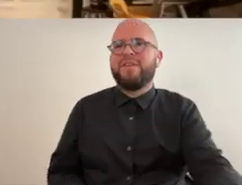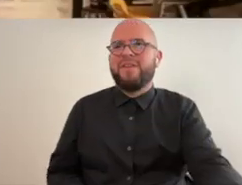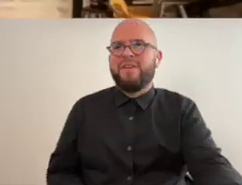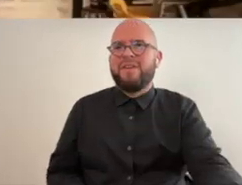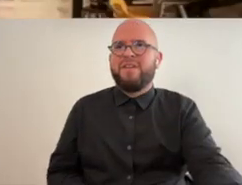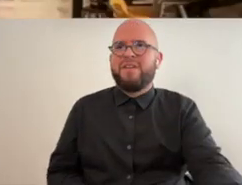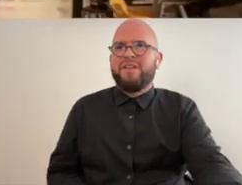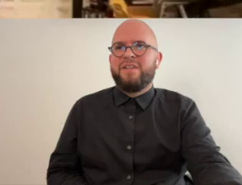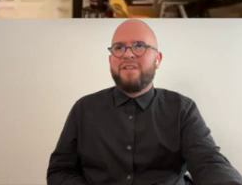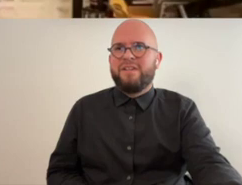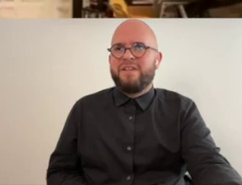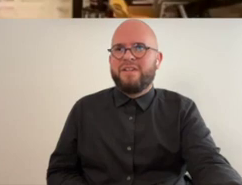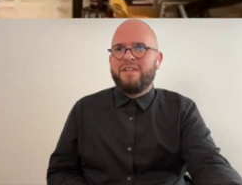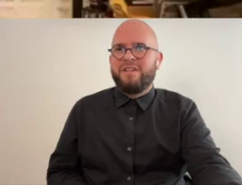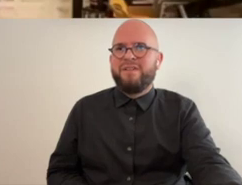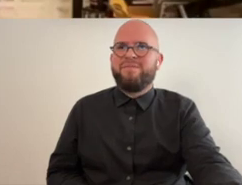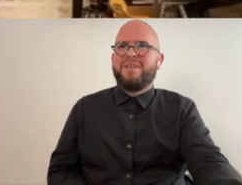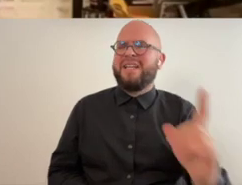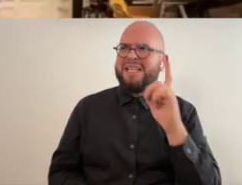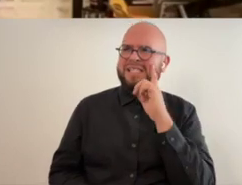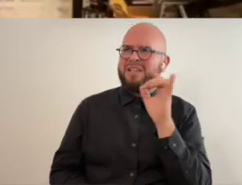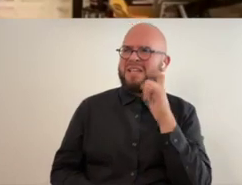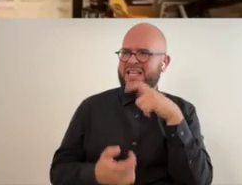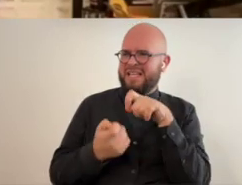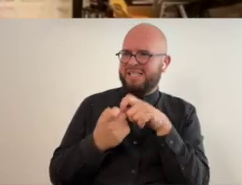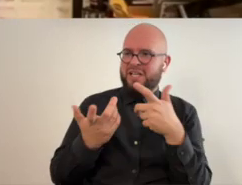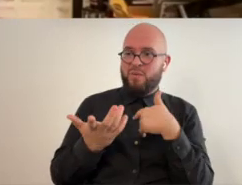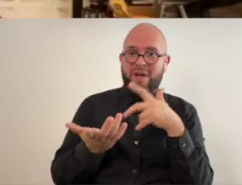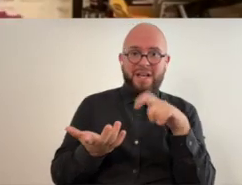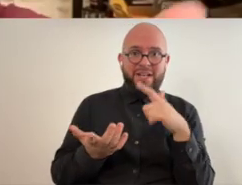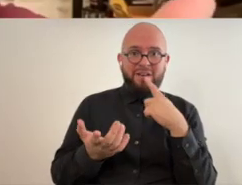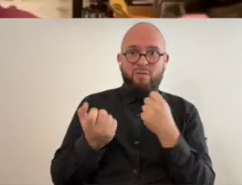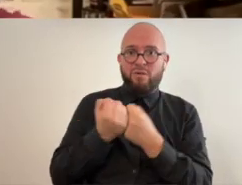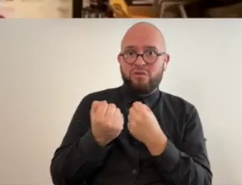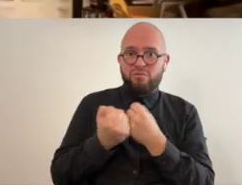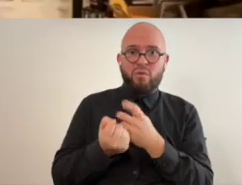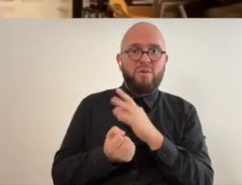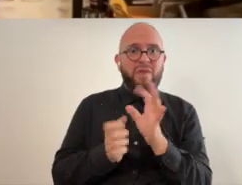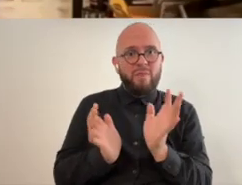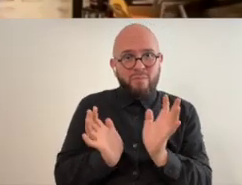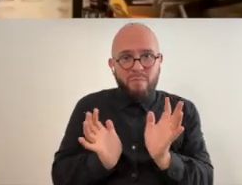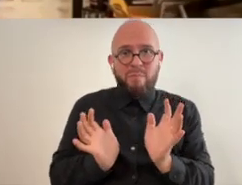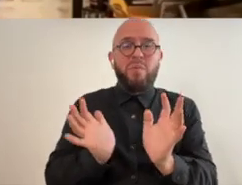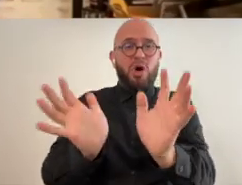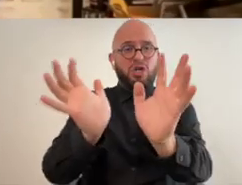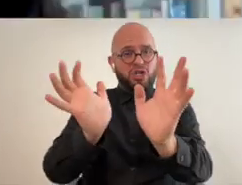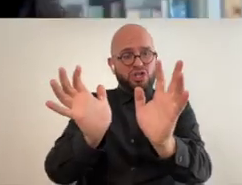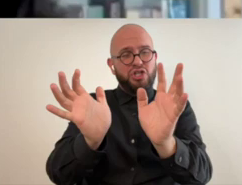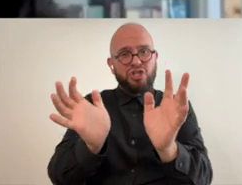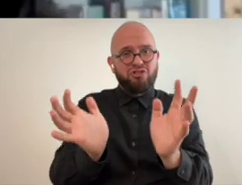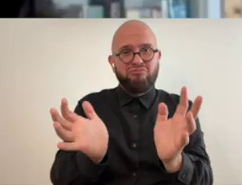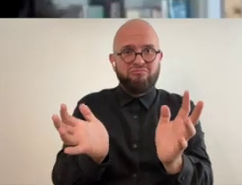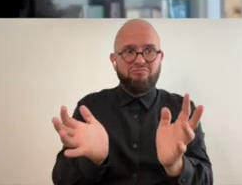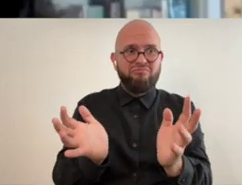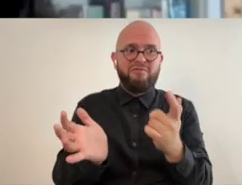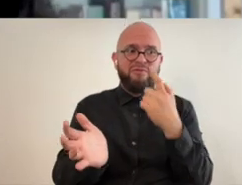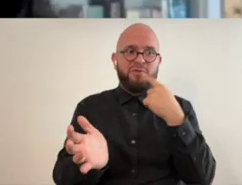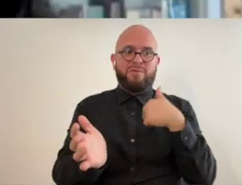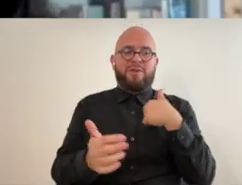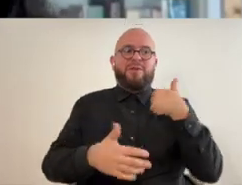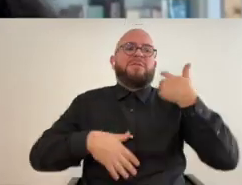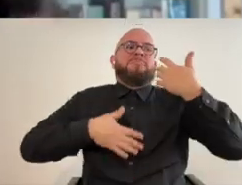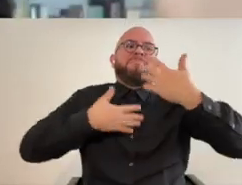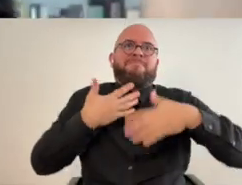it sounded like exactly what i needed for the support and kind of the push um yeah it get